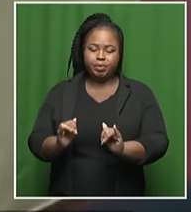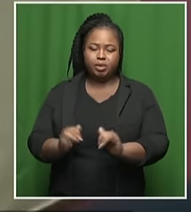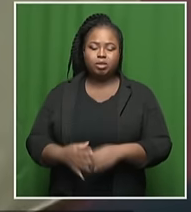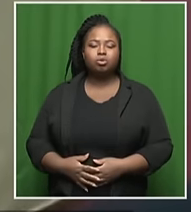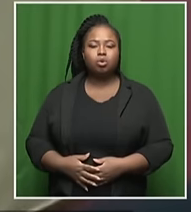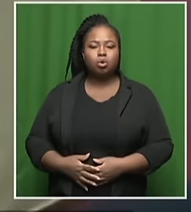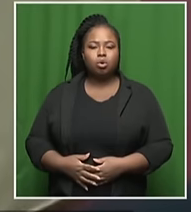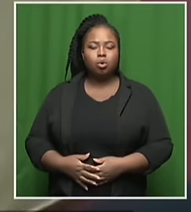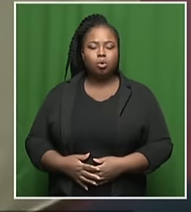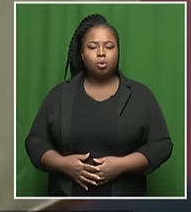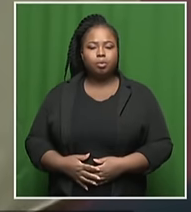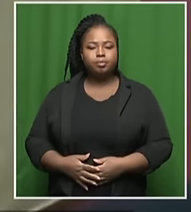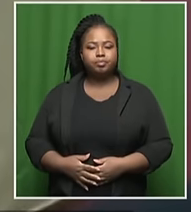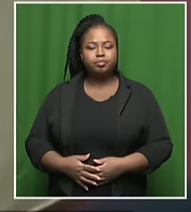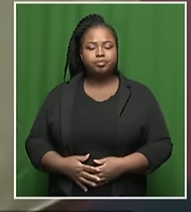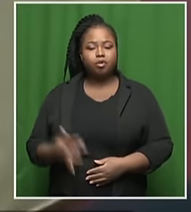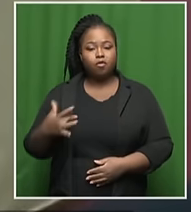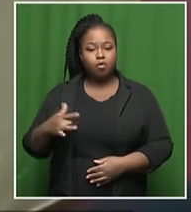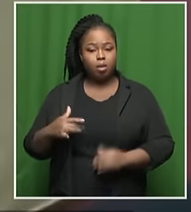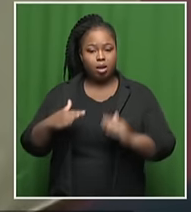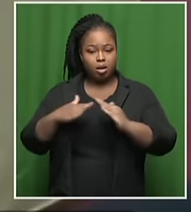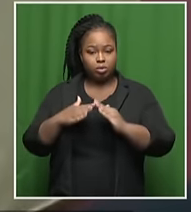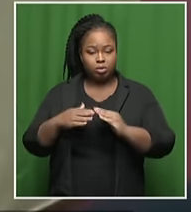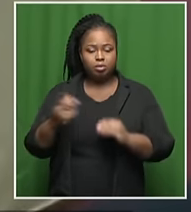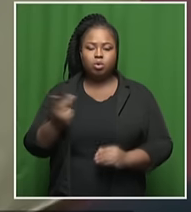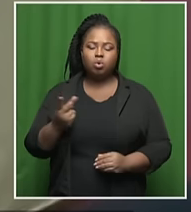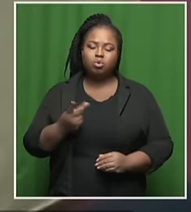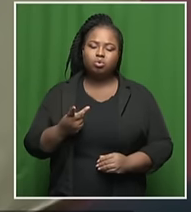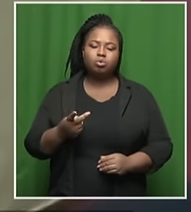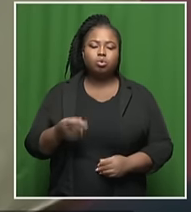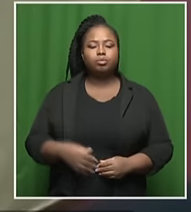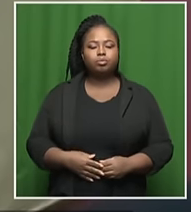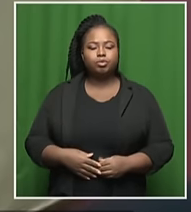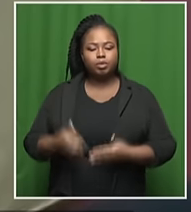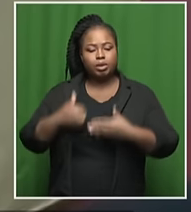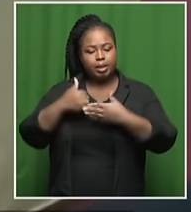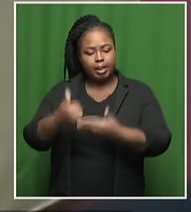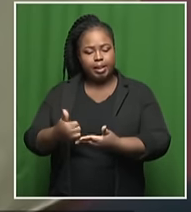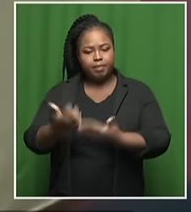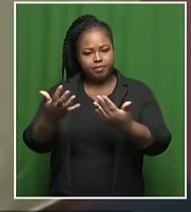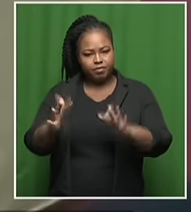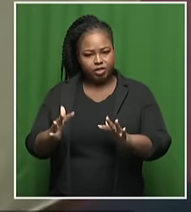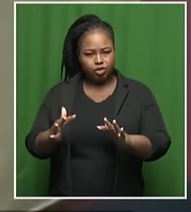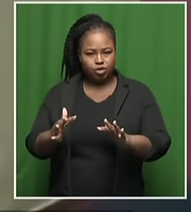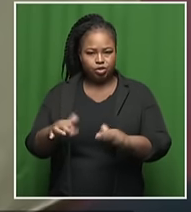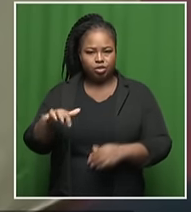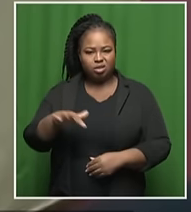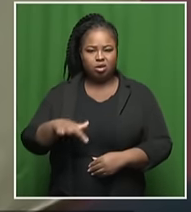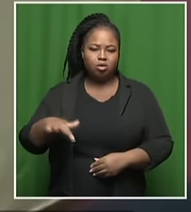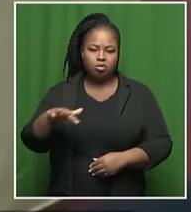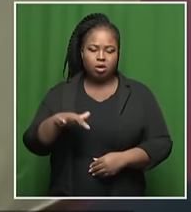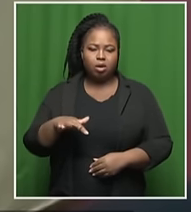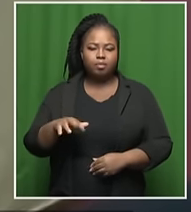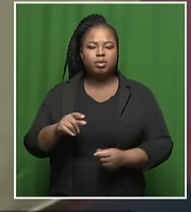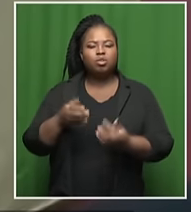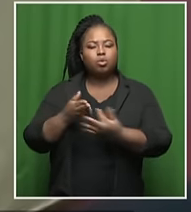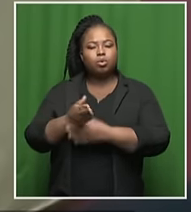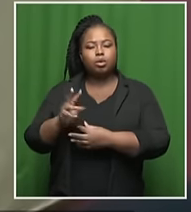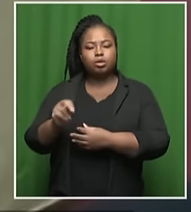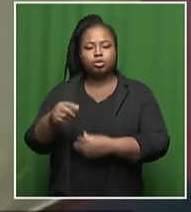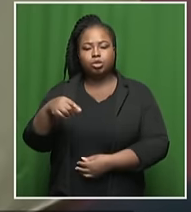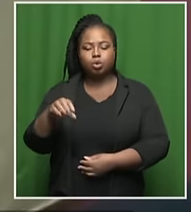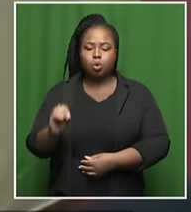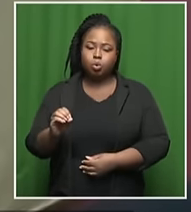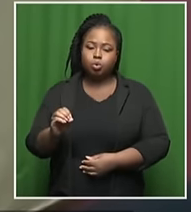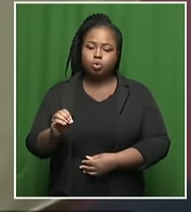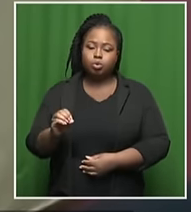houses. We've had assistance provided, obviously, through our NGOs. We have a very strong